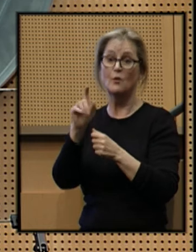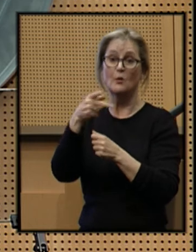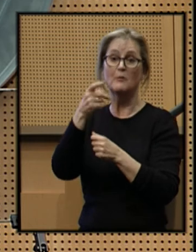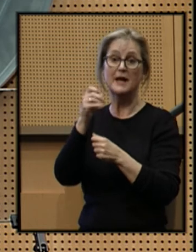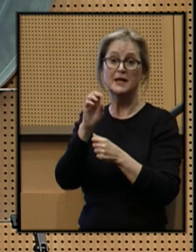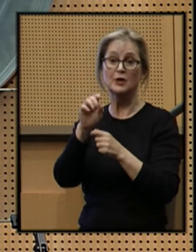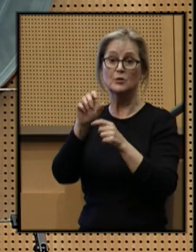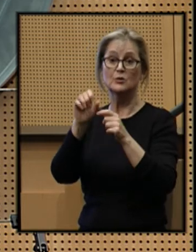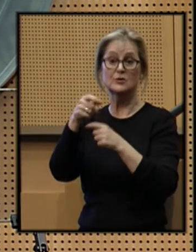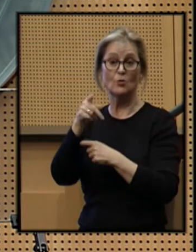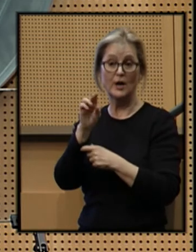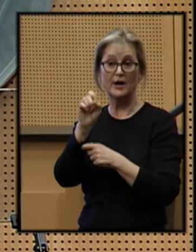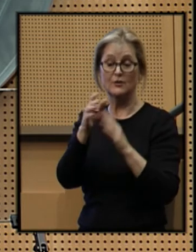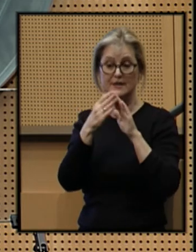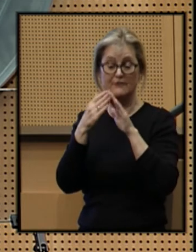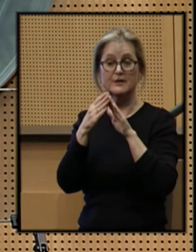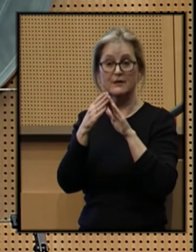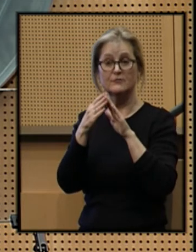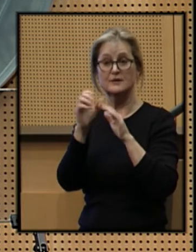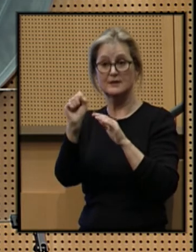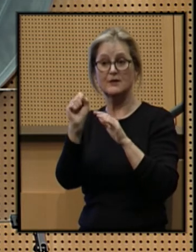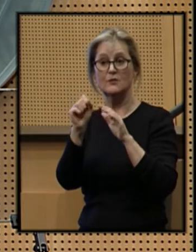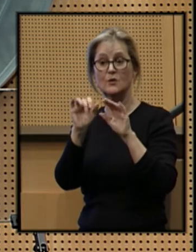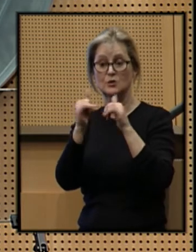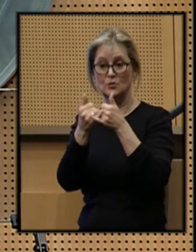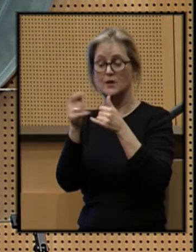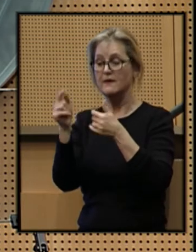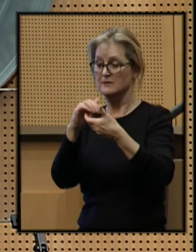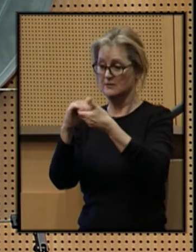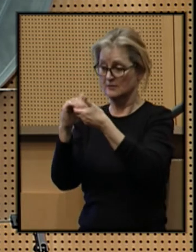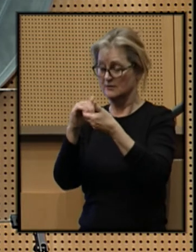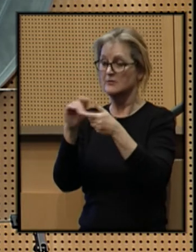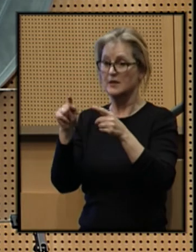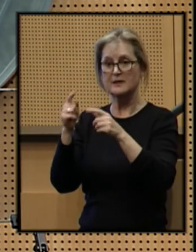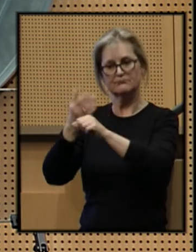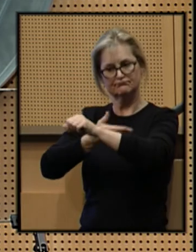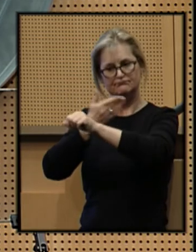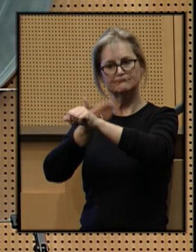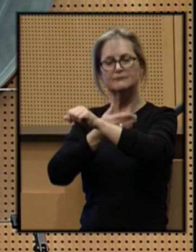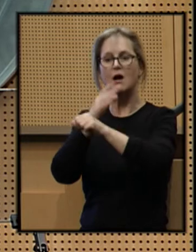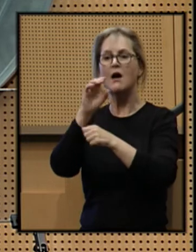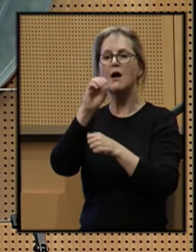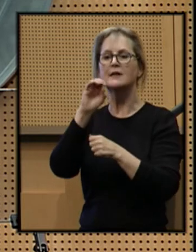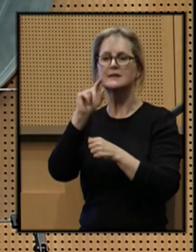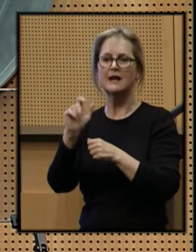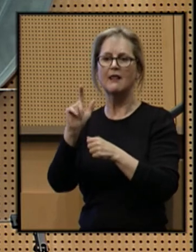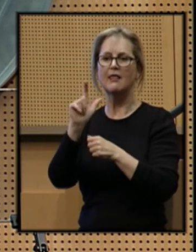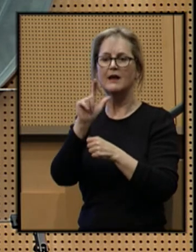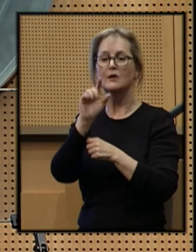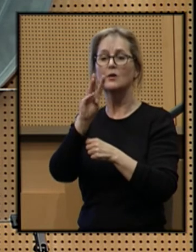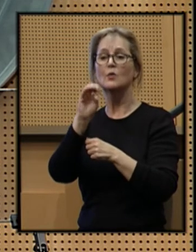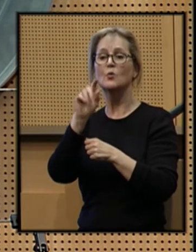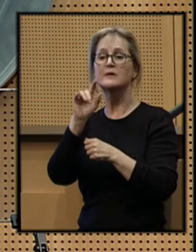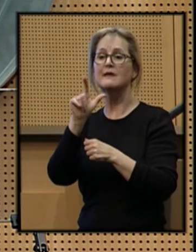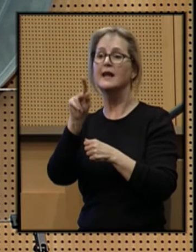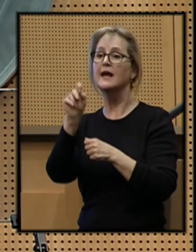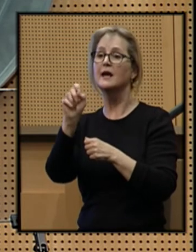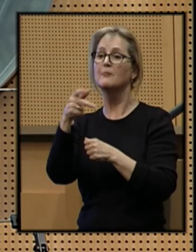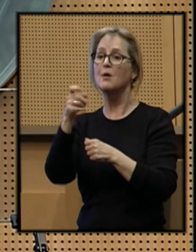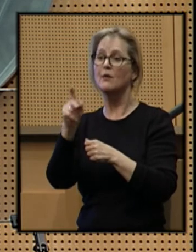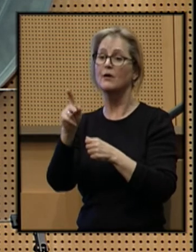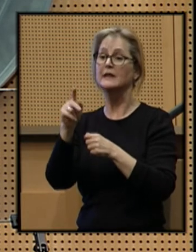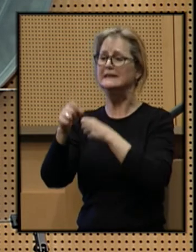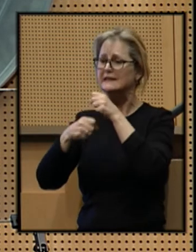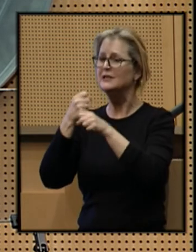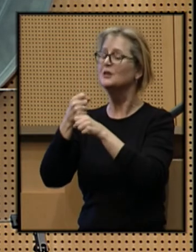and the Downtown Seattle Association, this partnership has revitalized Occidental and Westlake Parks, which after